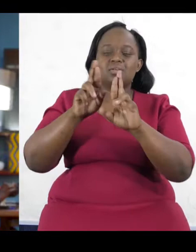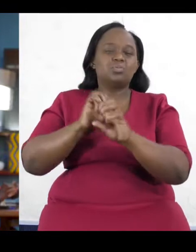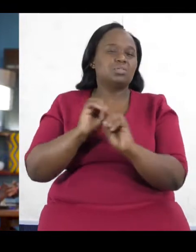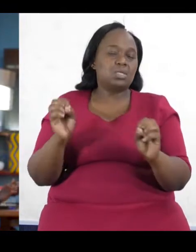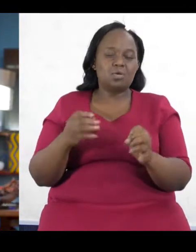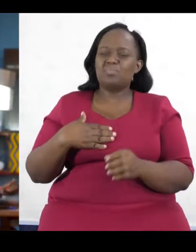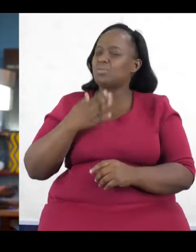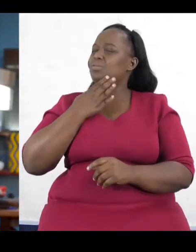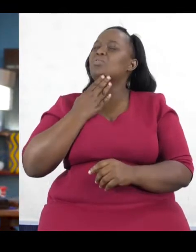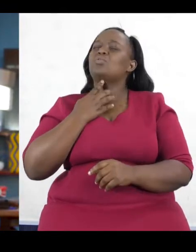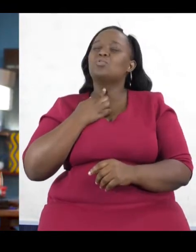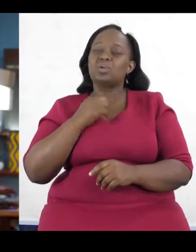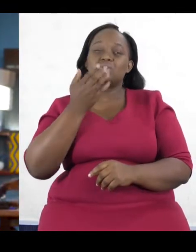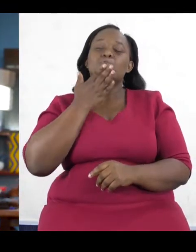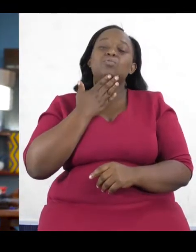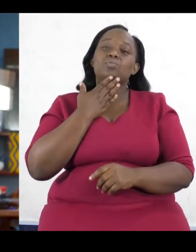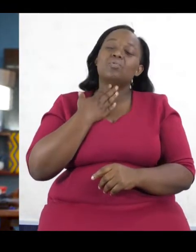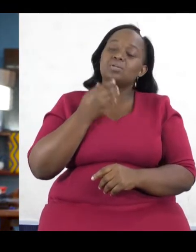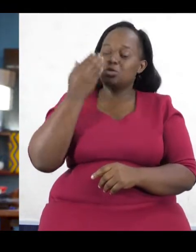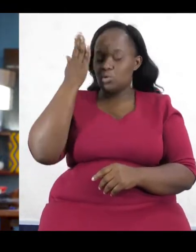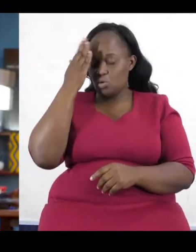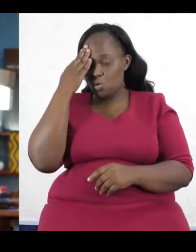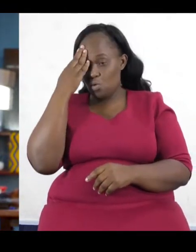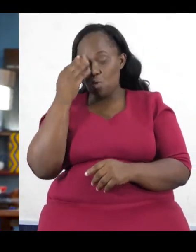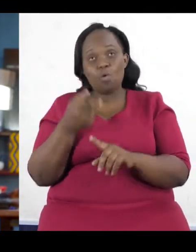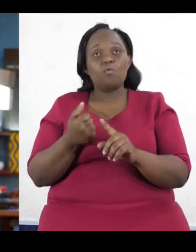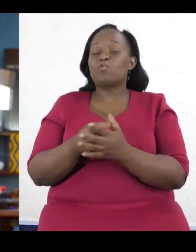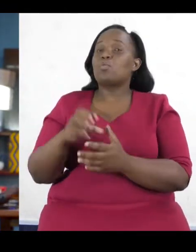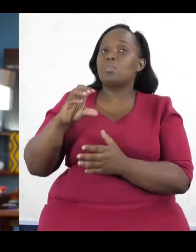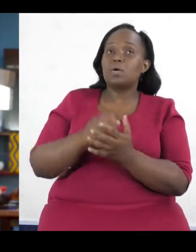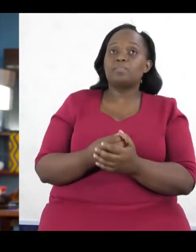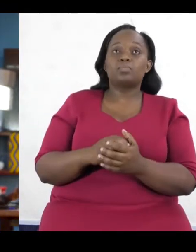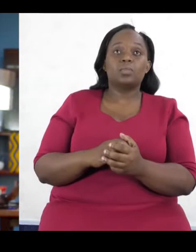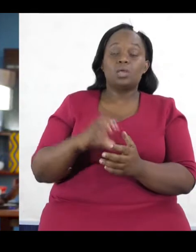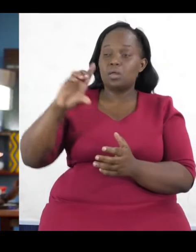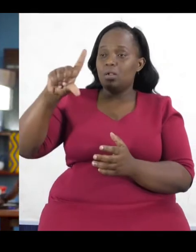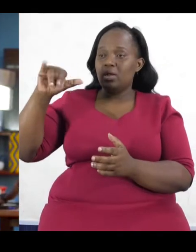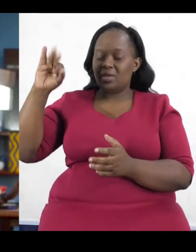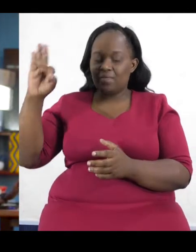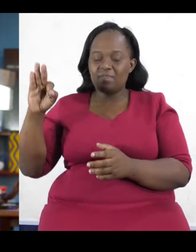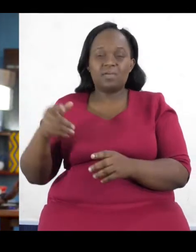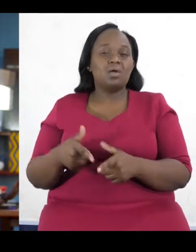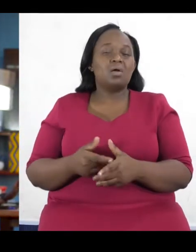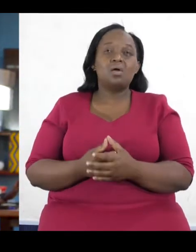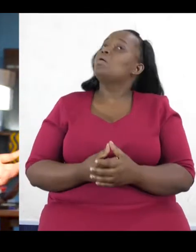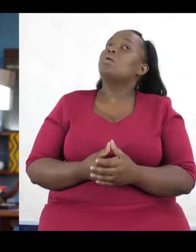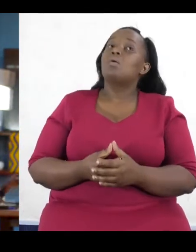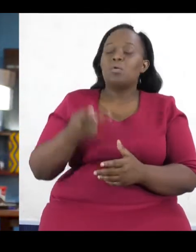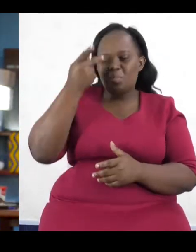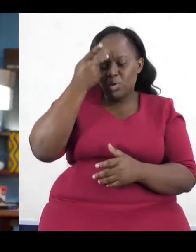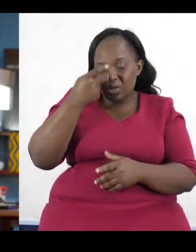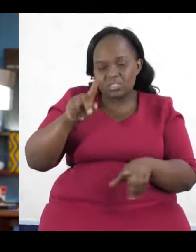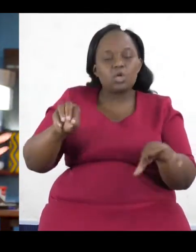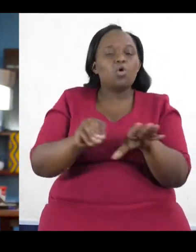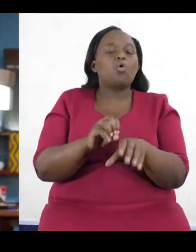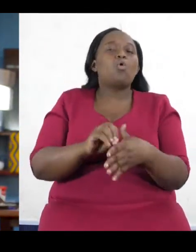I'm very curious to know from Cliff and Silantoi, because I know you've been in this space. Does the legislative or policy or